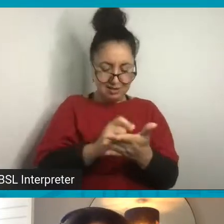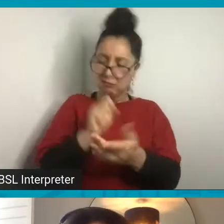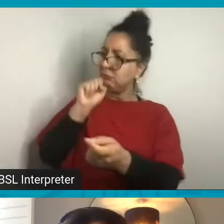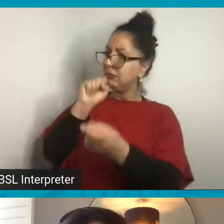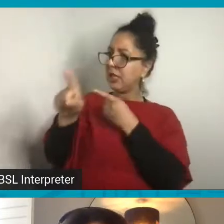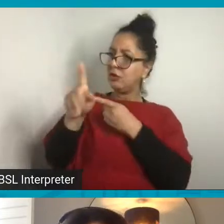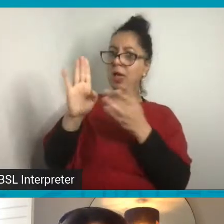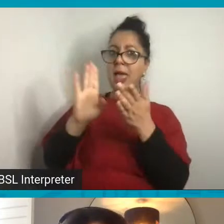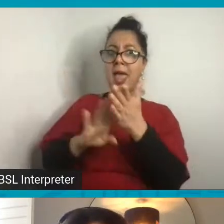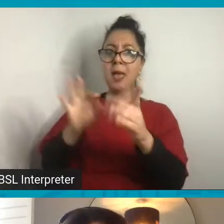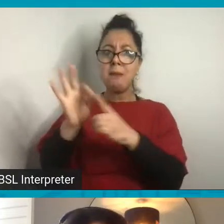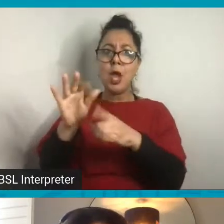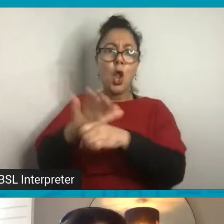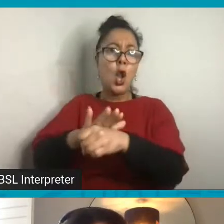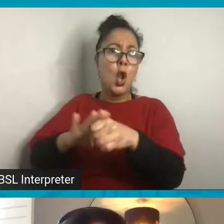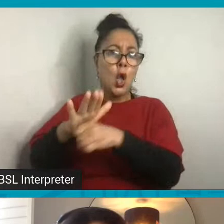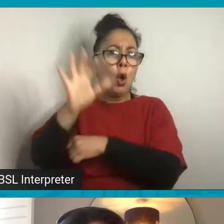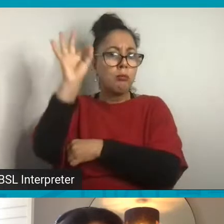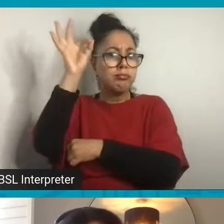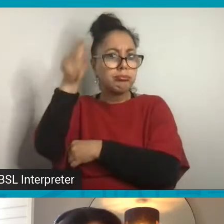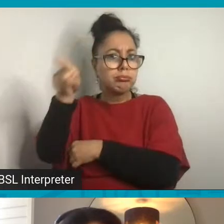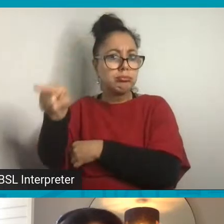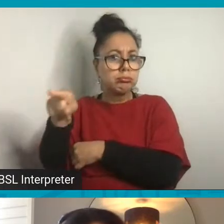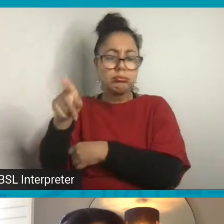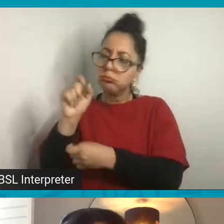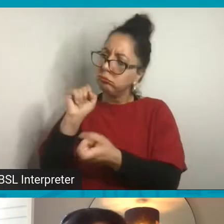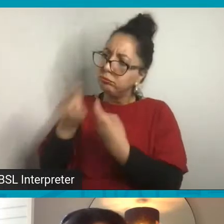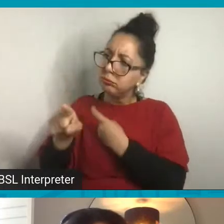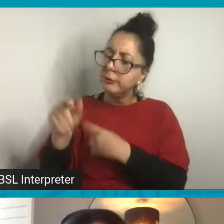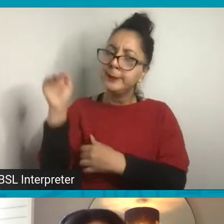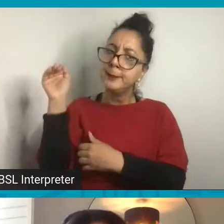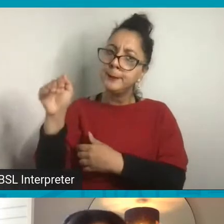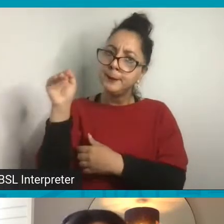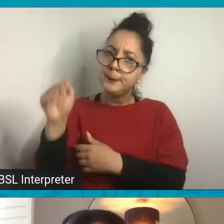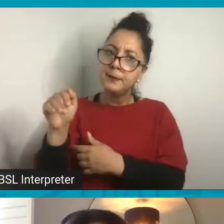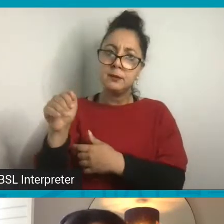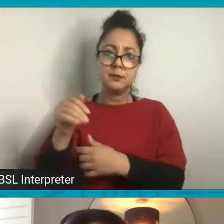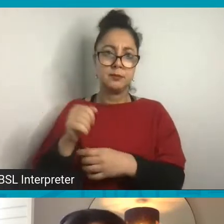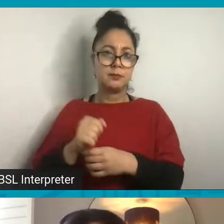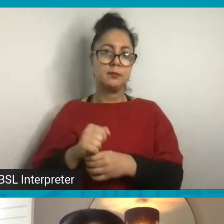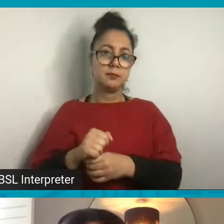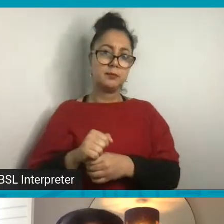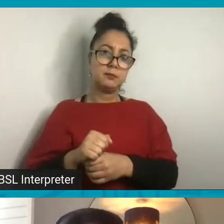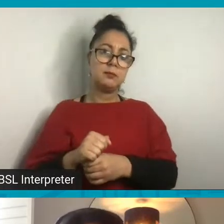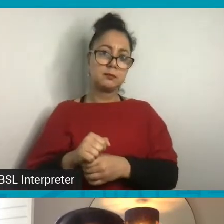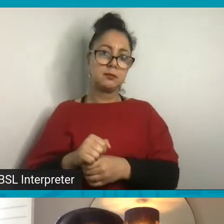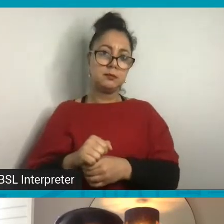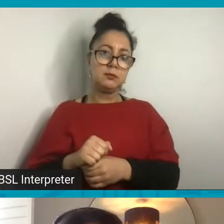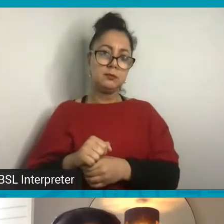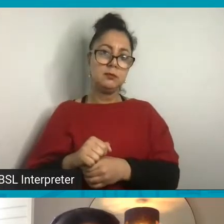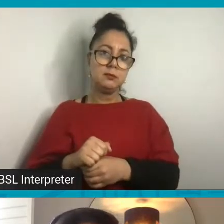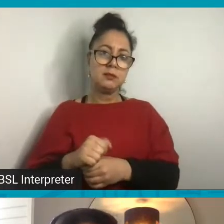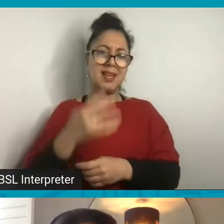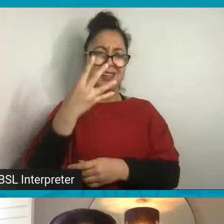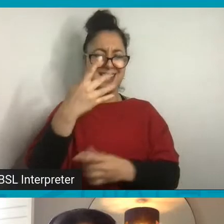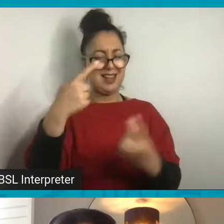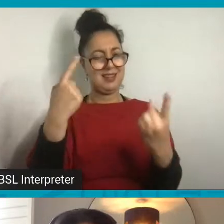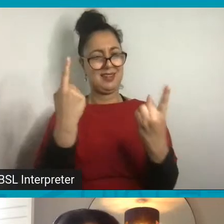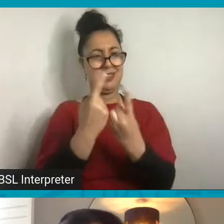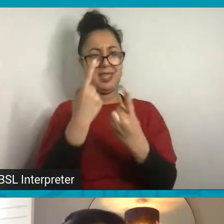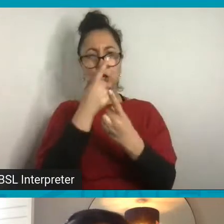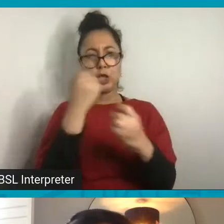representatives. So yeah, basically make related to the nine things you can do about climate change.